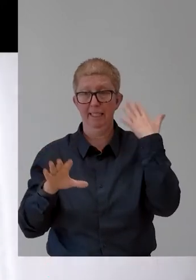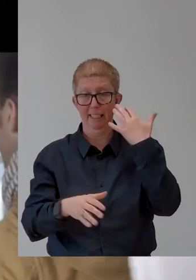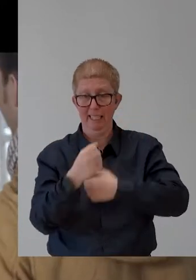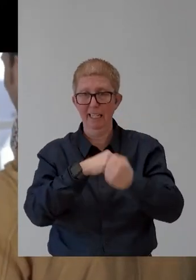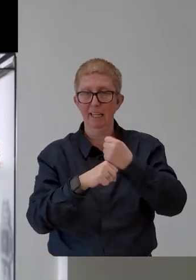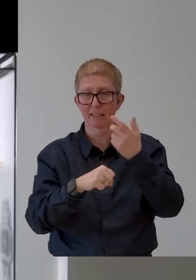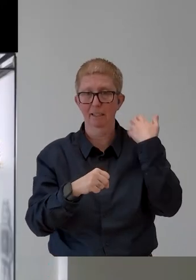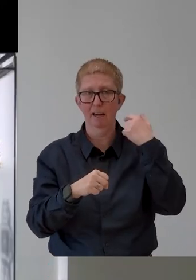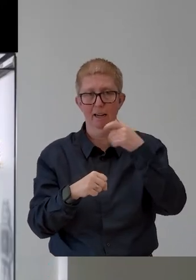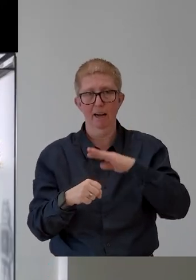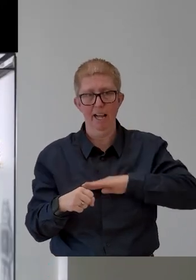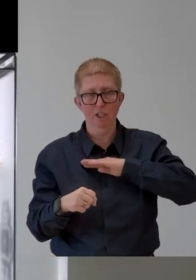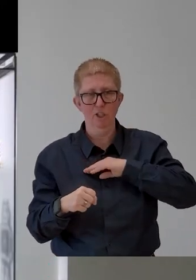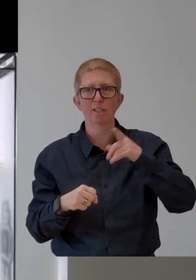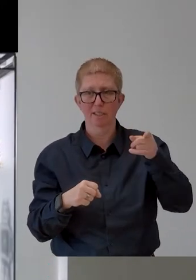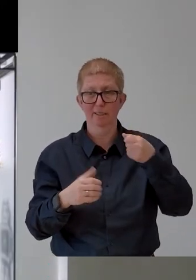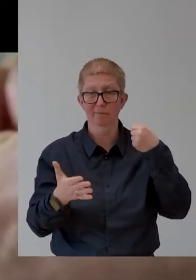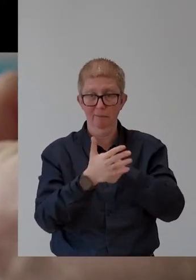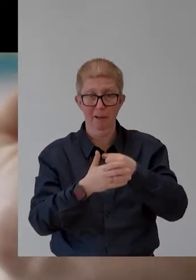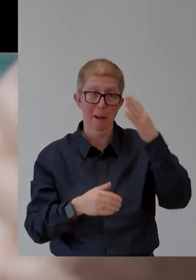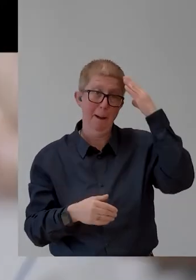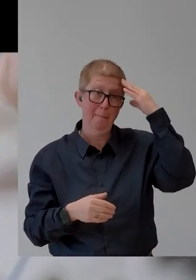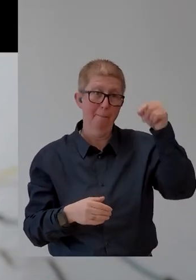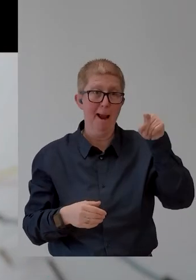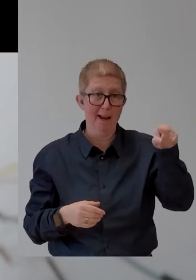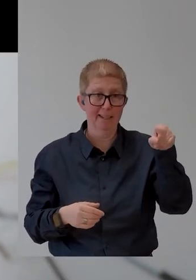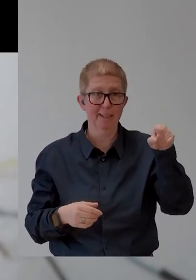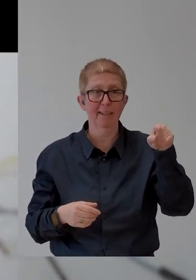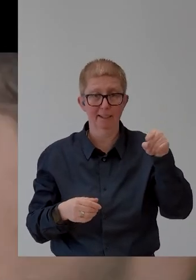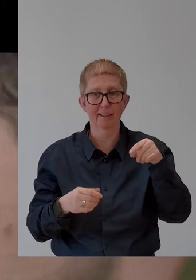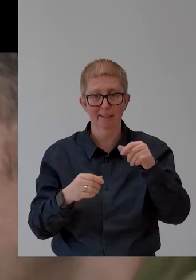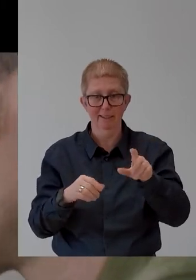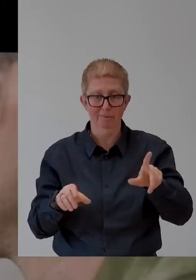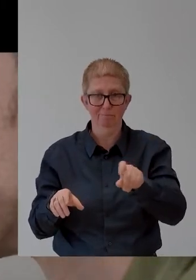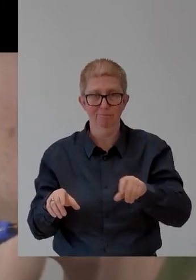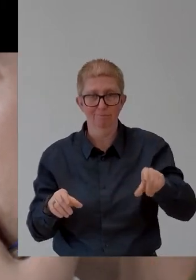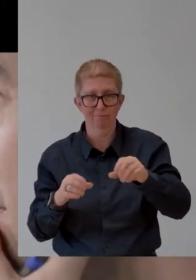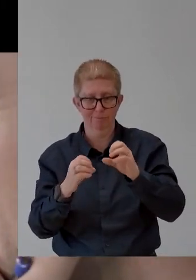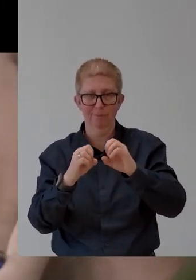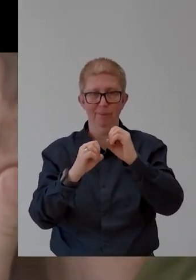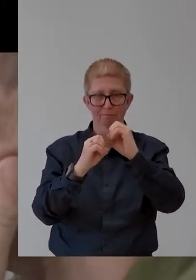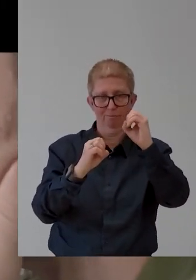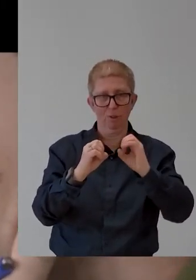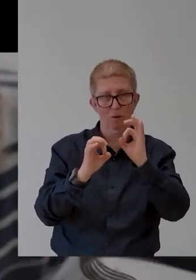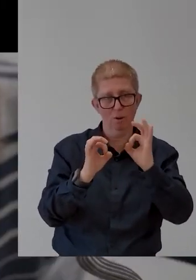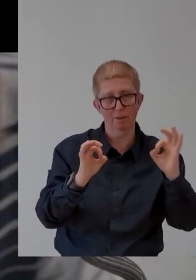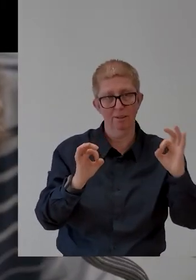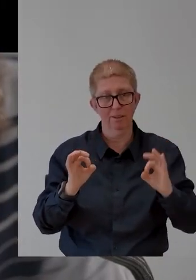laptop. He marks the hit of his search. A bionic hand costs up to 45,000 euros.